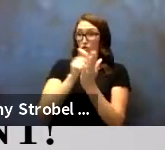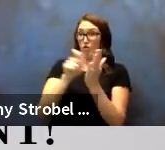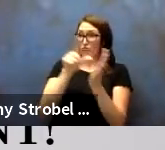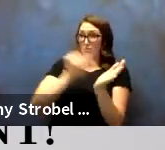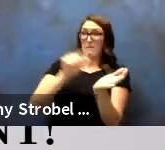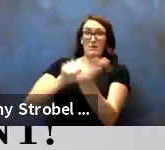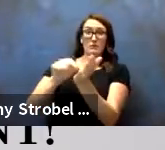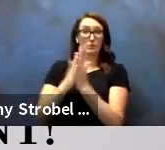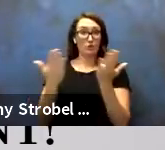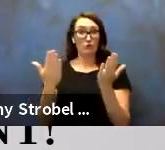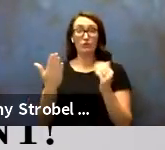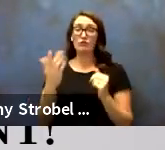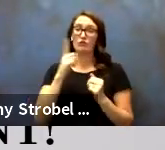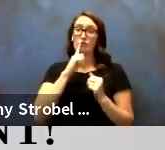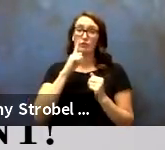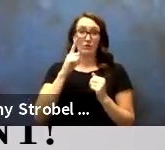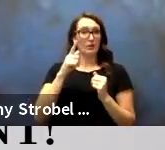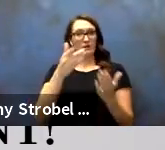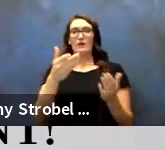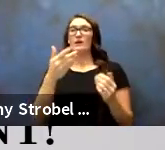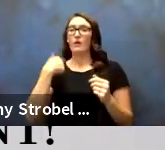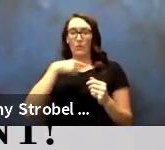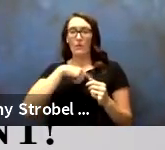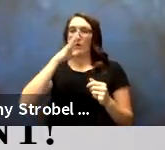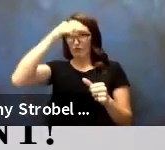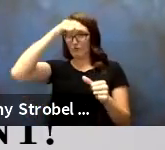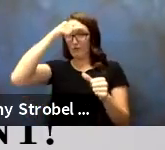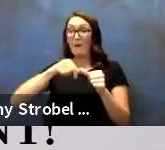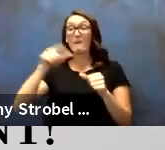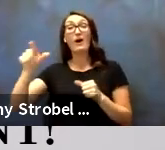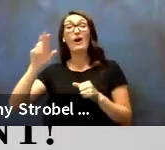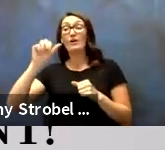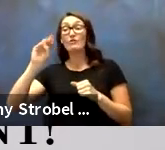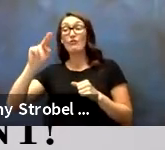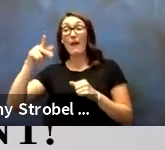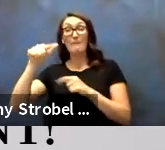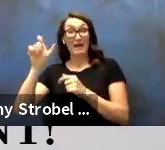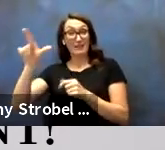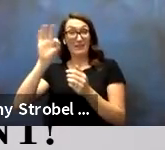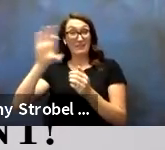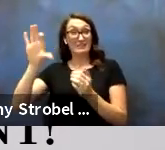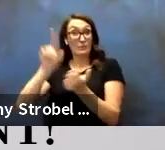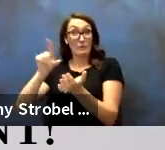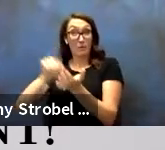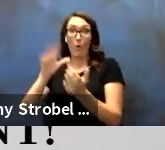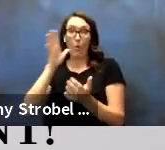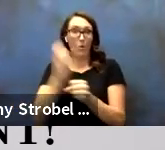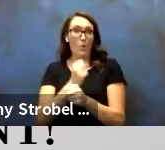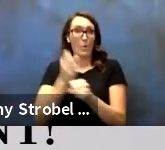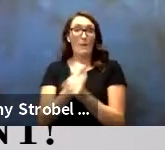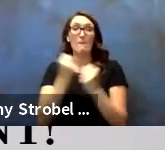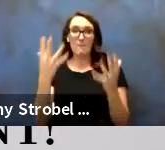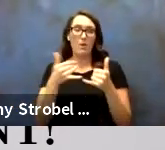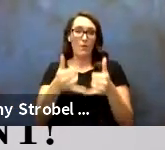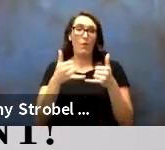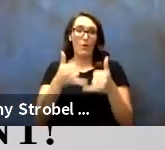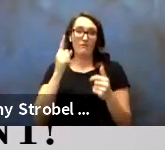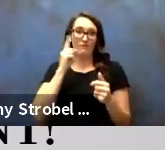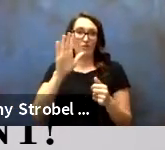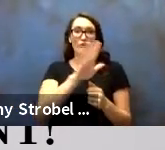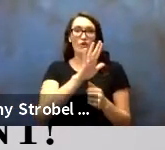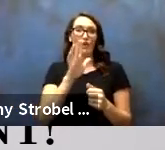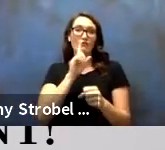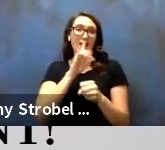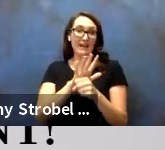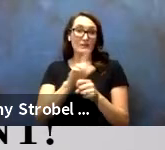presence will be felt for many years as the rampage will continue to go on and win lots of awards because of your dedication to our program